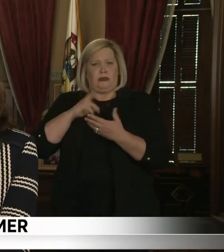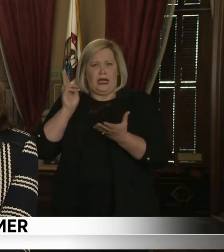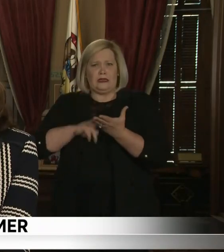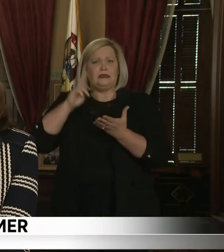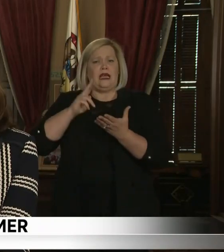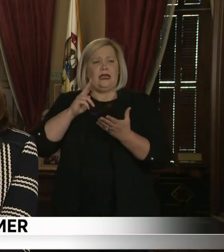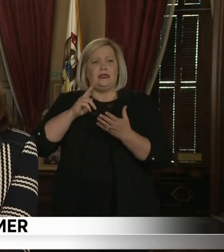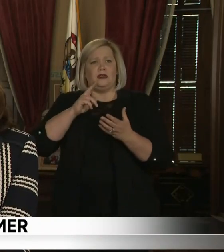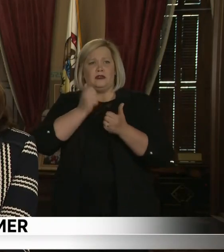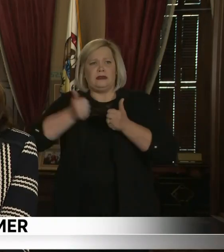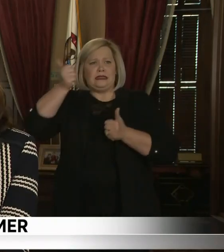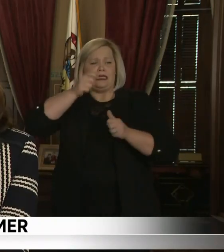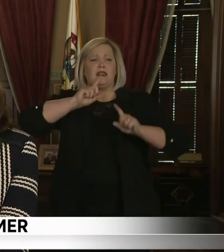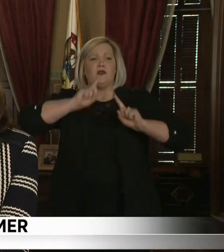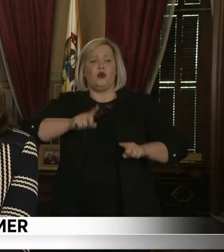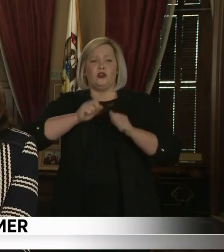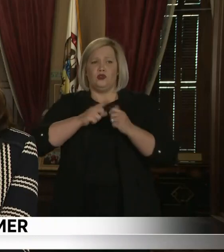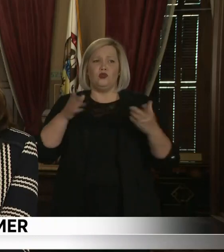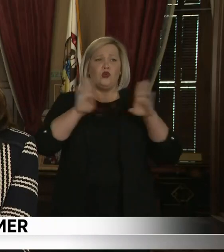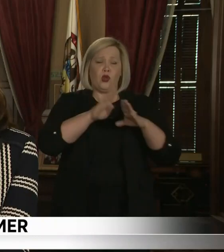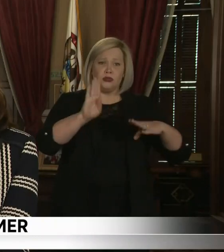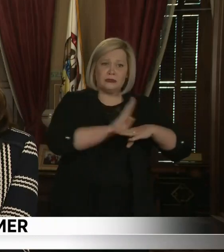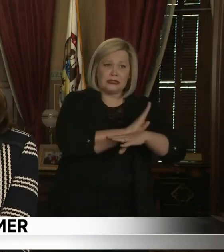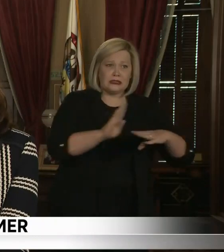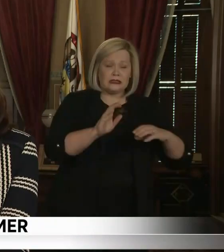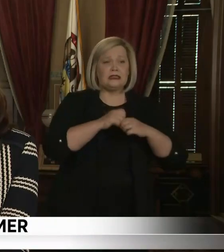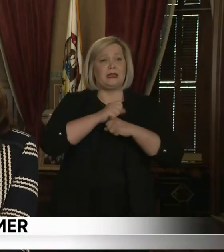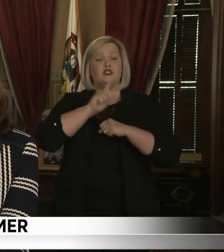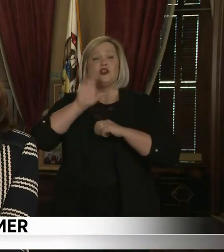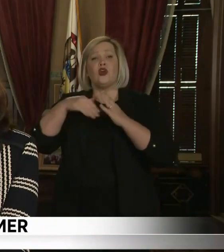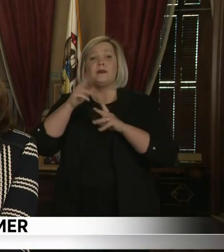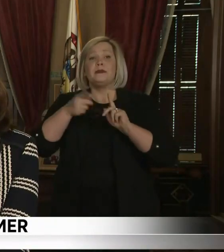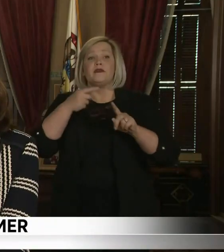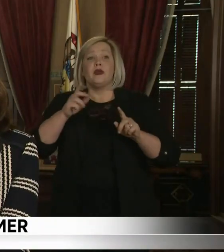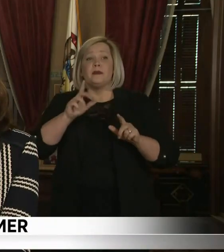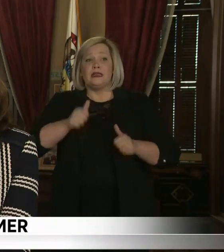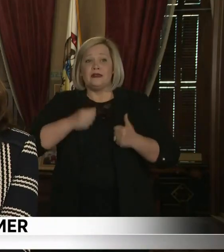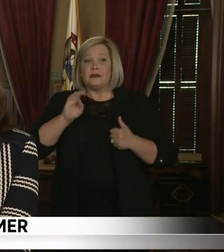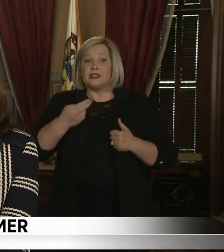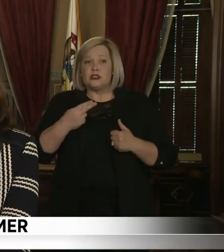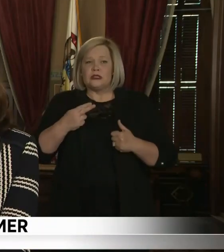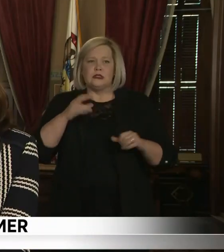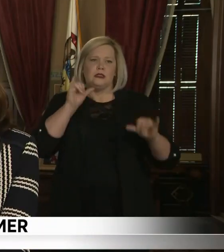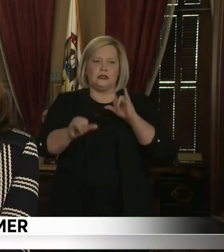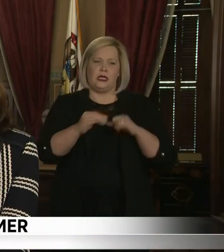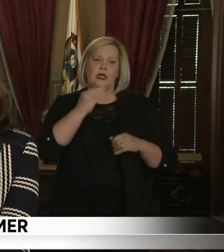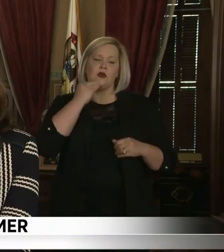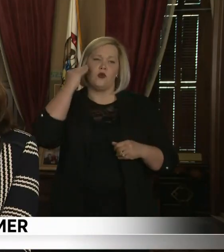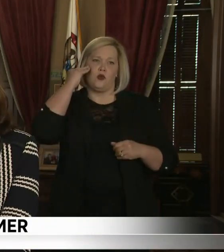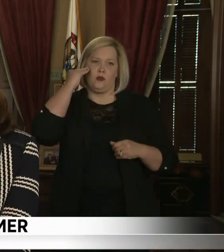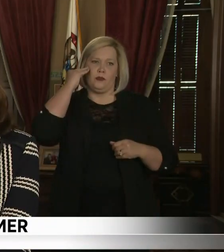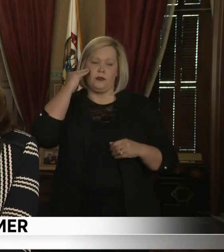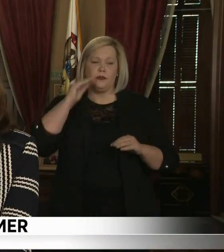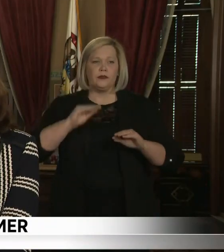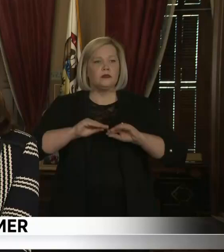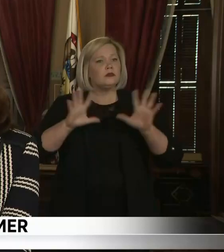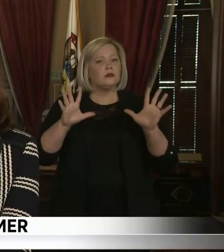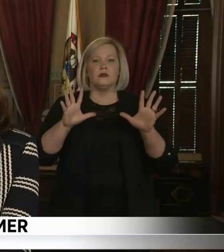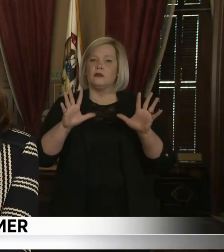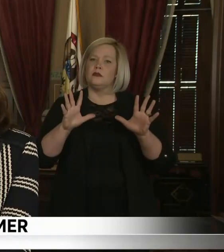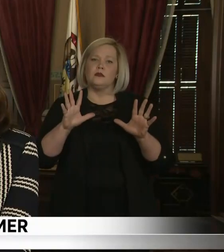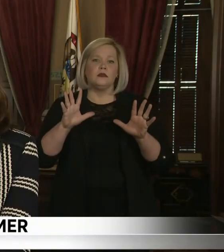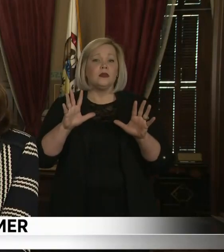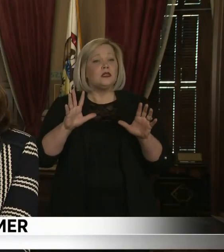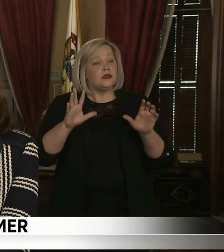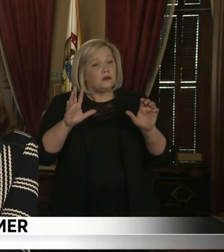to close and directs all Michiganders to stay home. I want to be clear, you can go to the